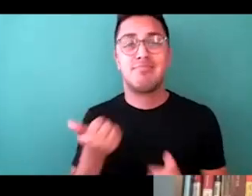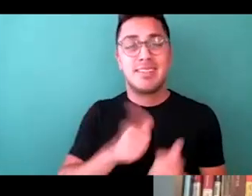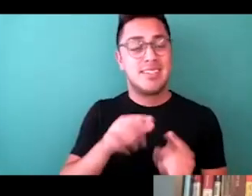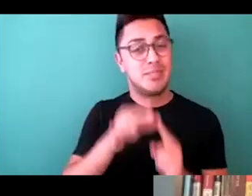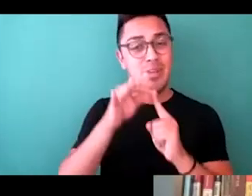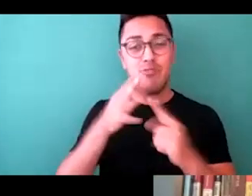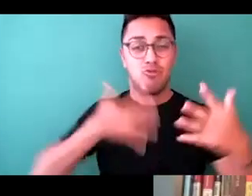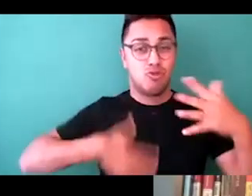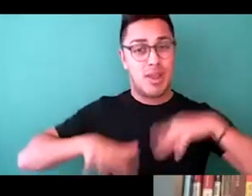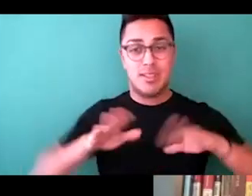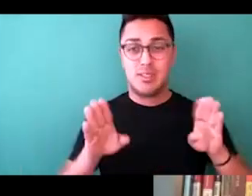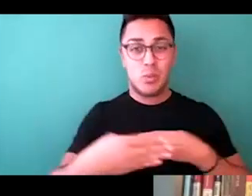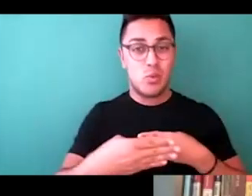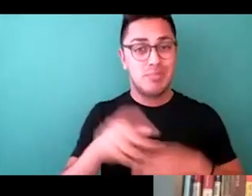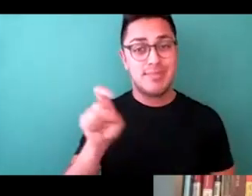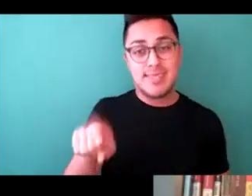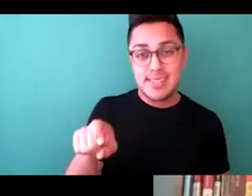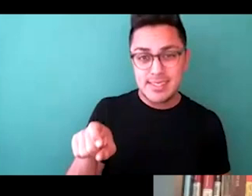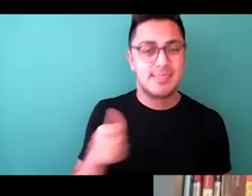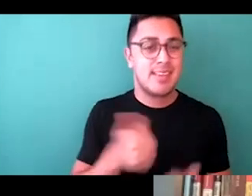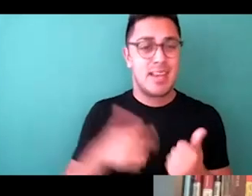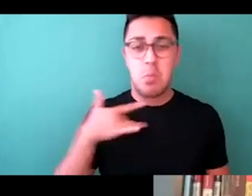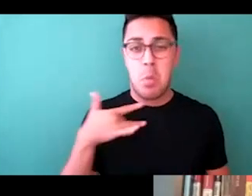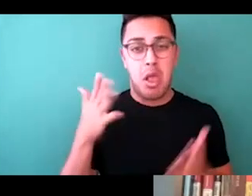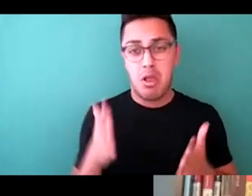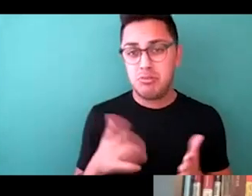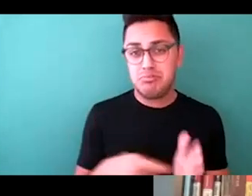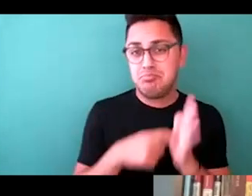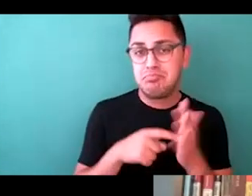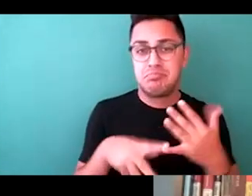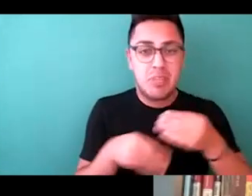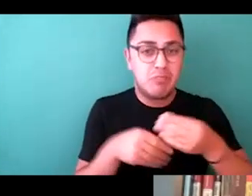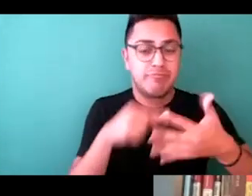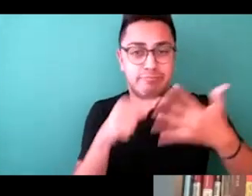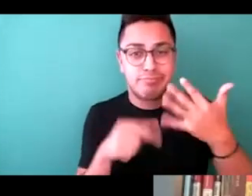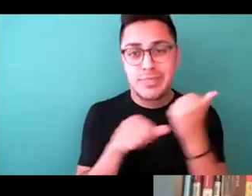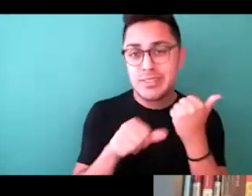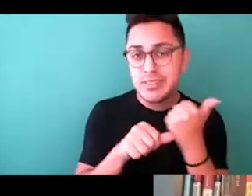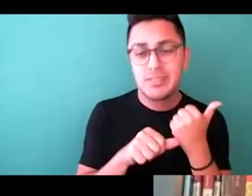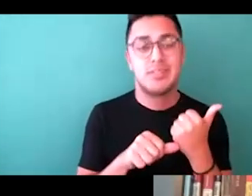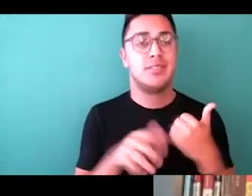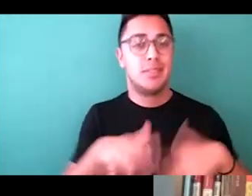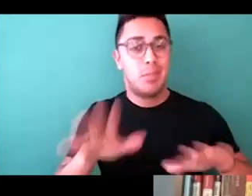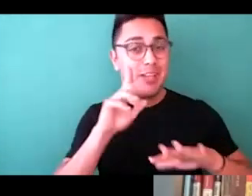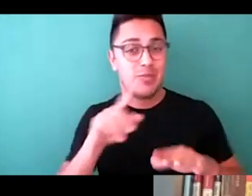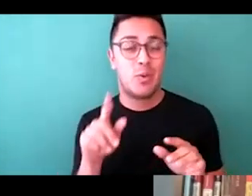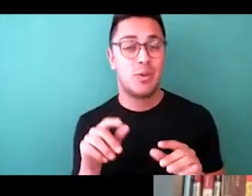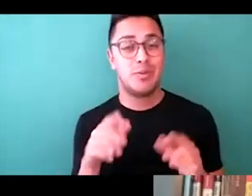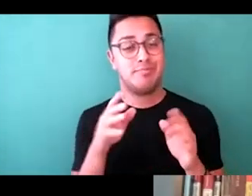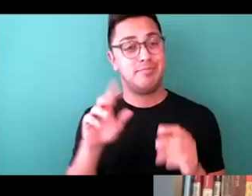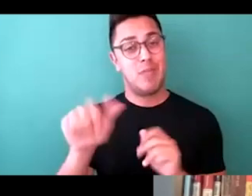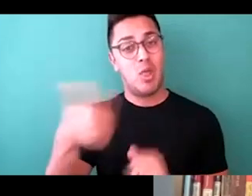room needs that any of the models may need, space for companions, that sort of thing.